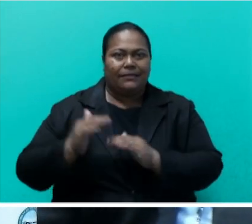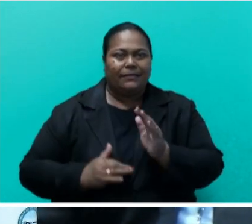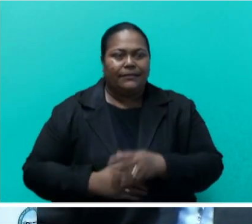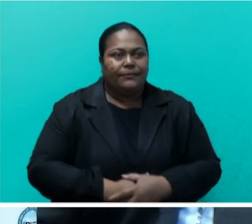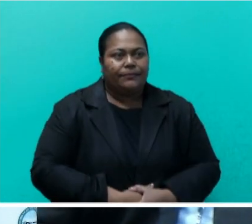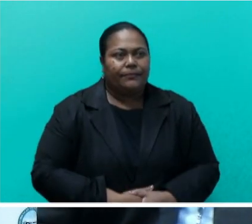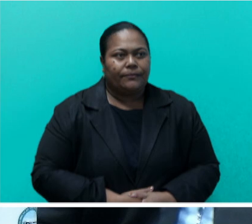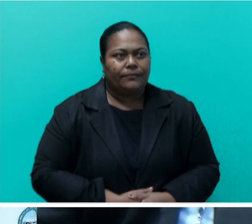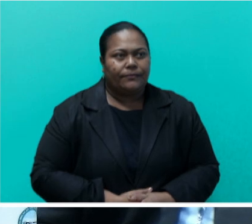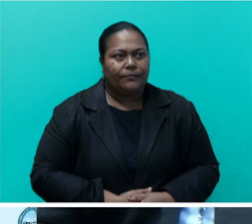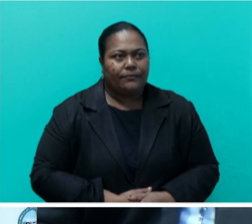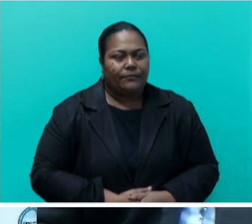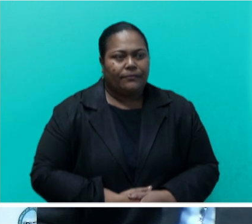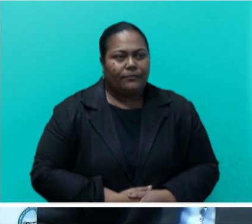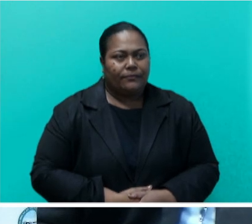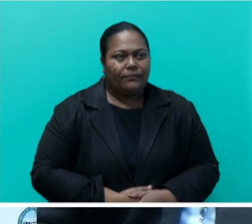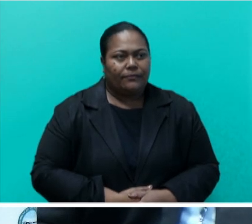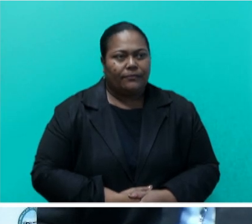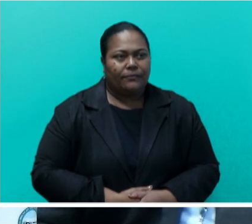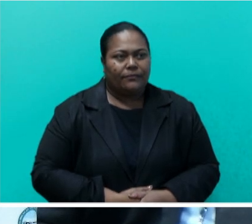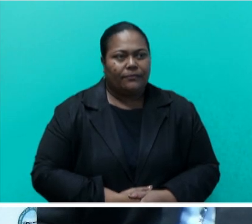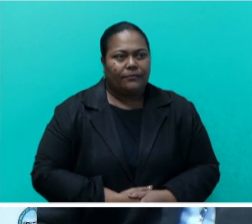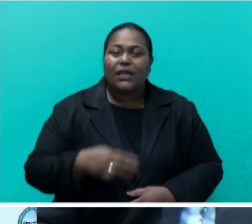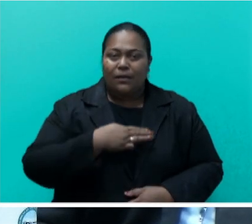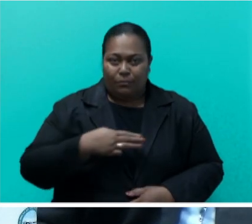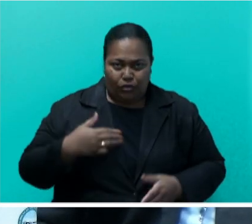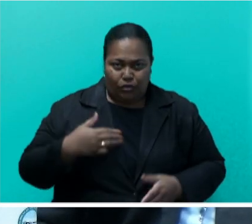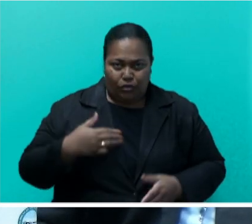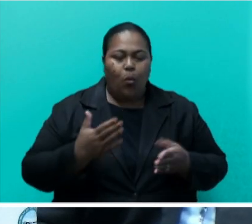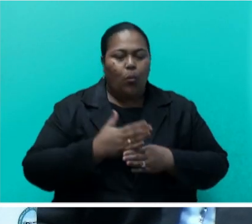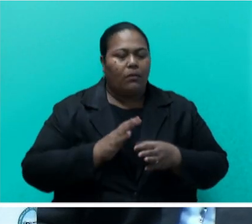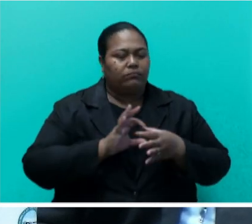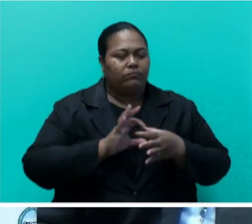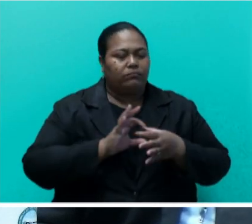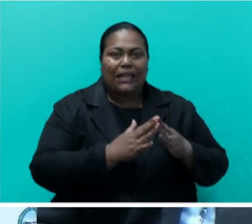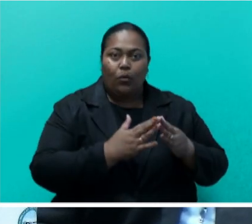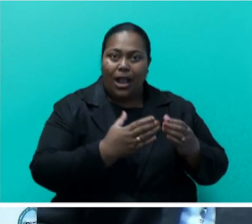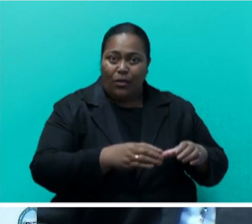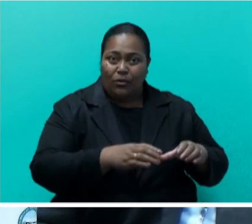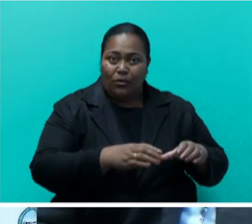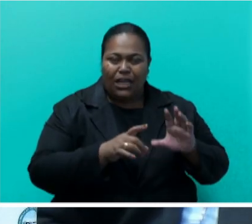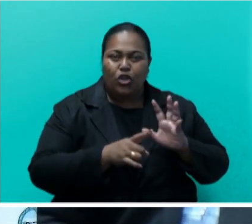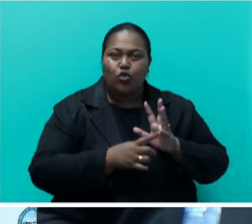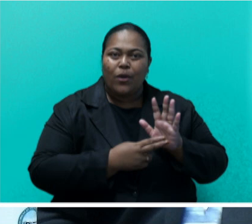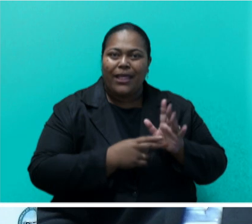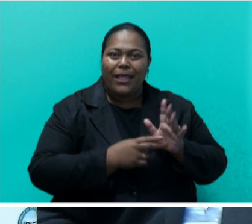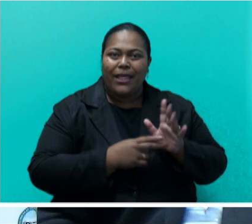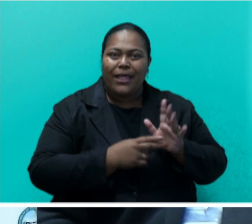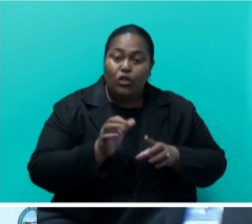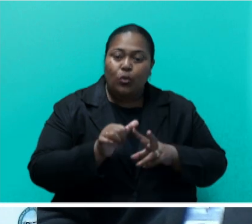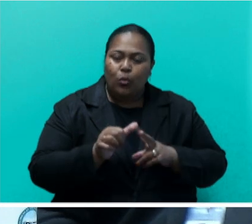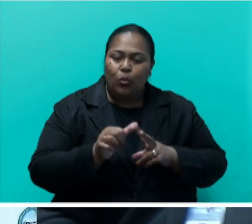Mr Speaker sir, the Ministry is actively working with the Council and UNDP on the investing in